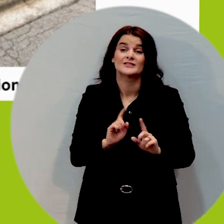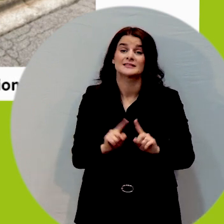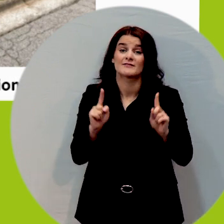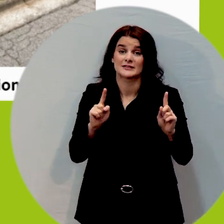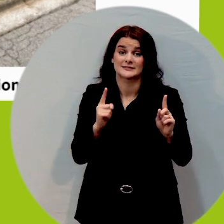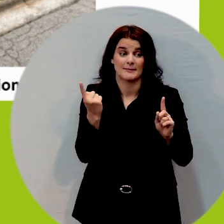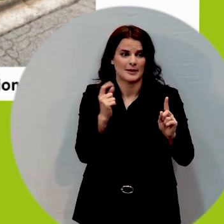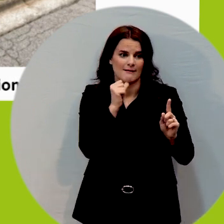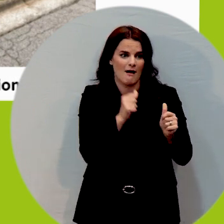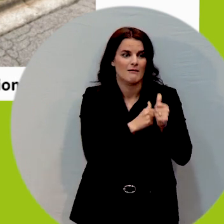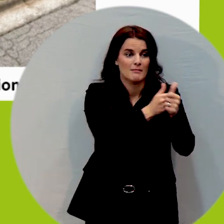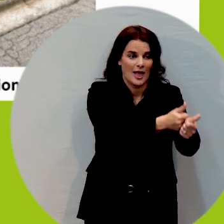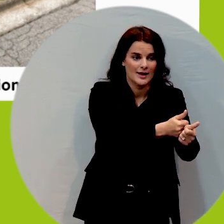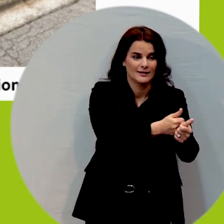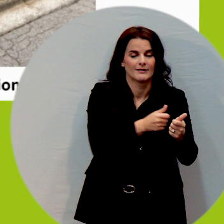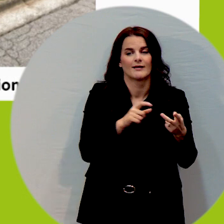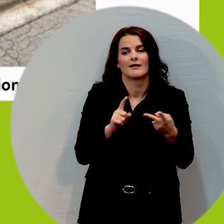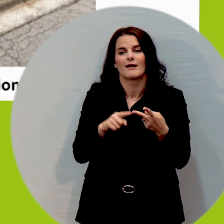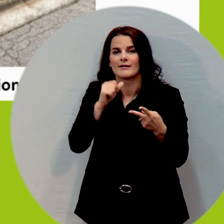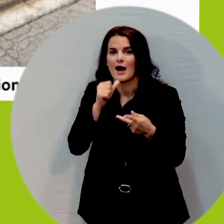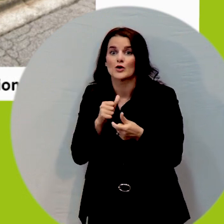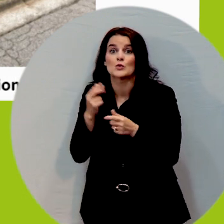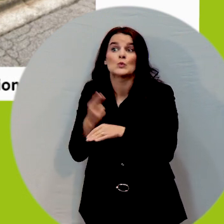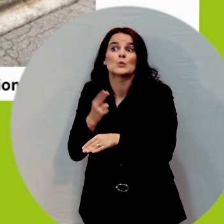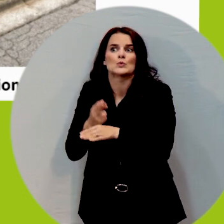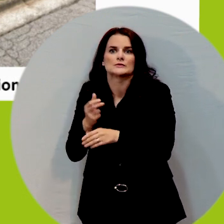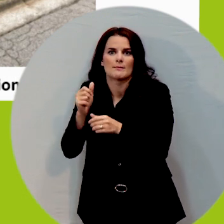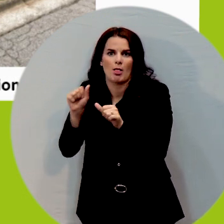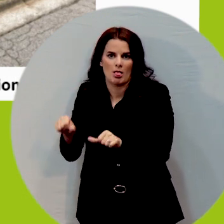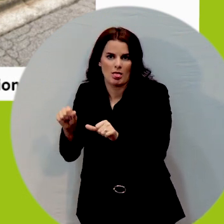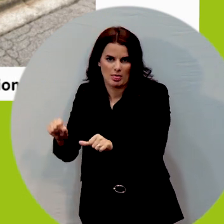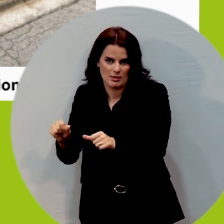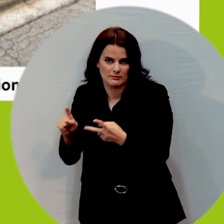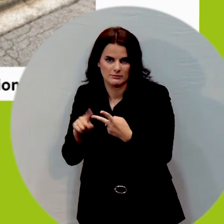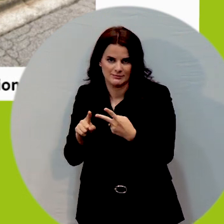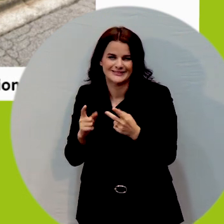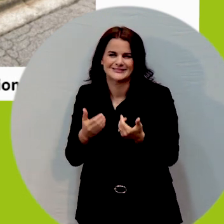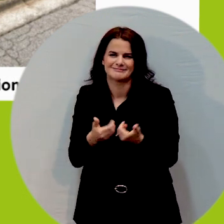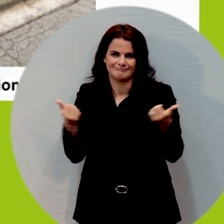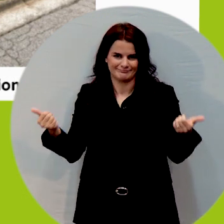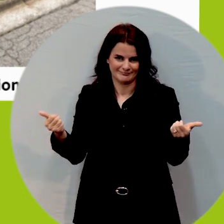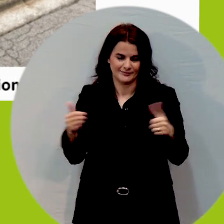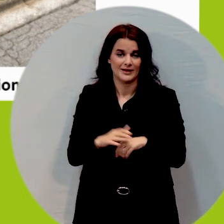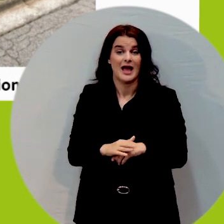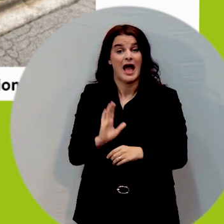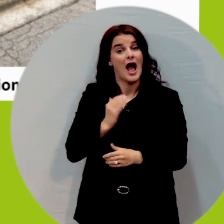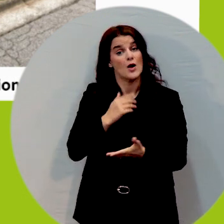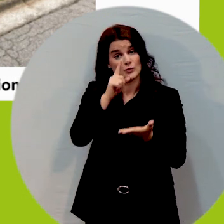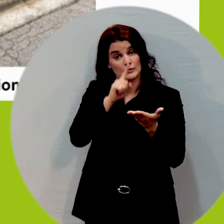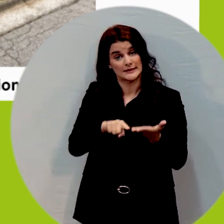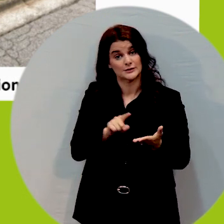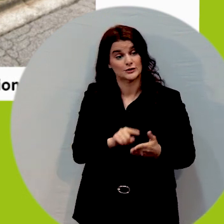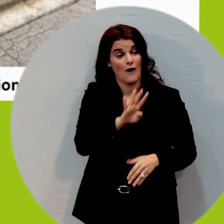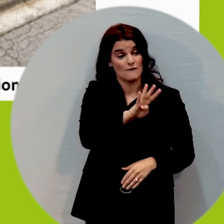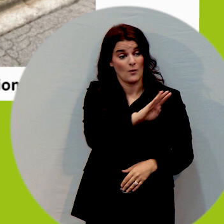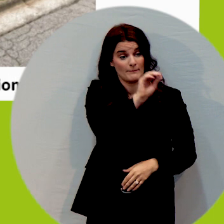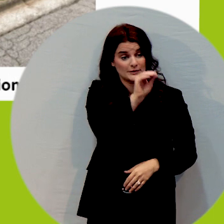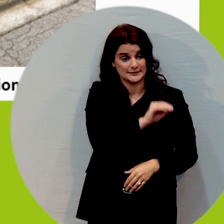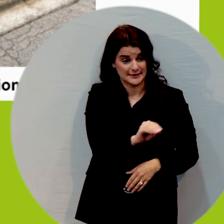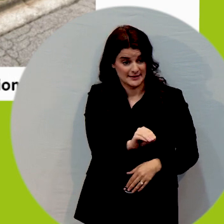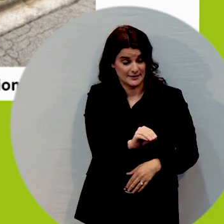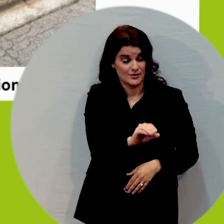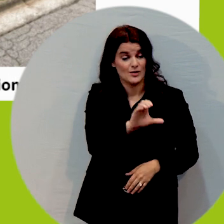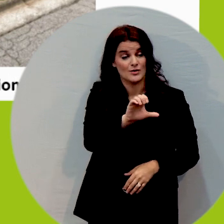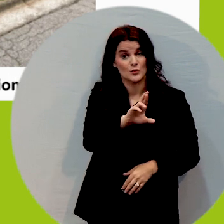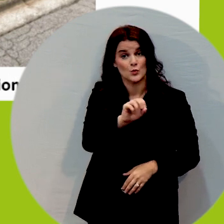and something that's not usable. So in our research and our experience in this industry that 4% cross